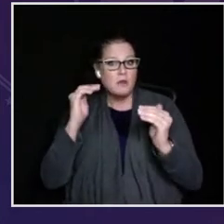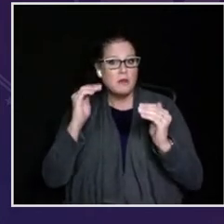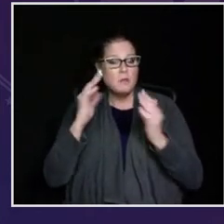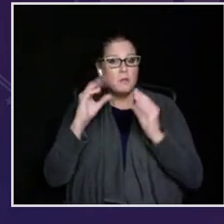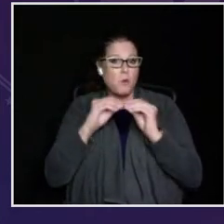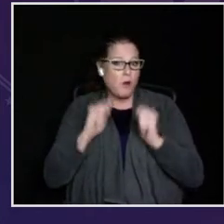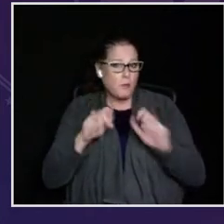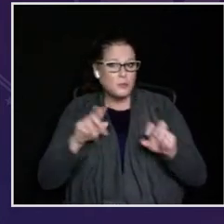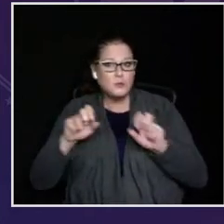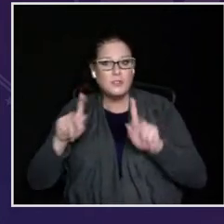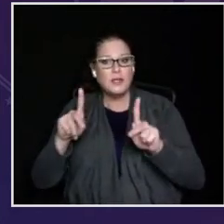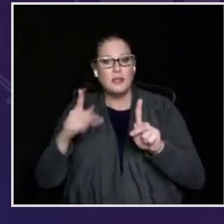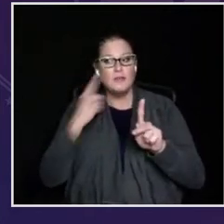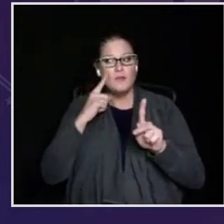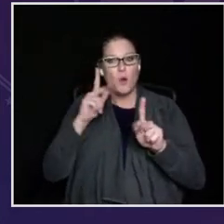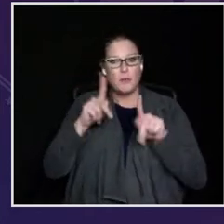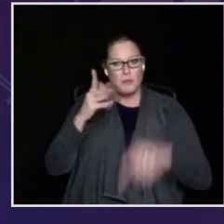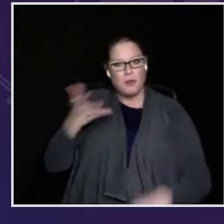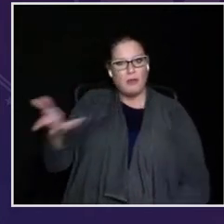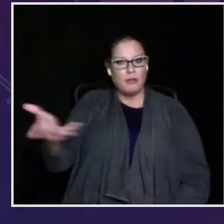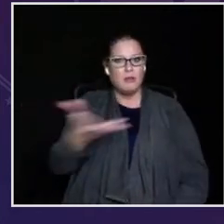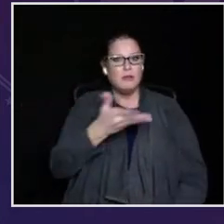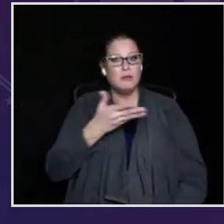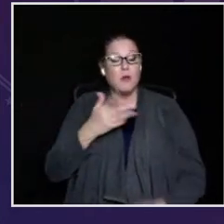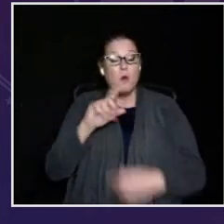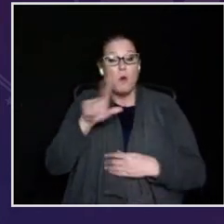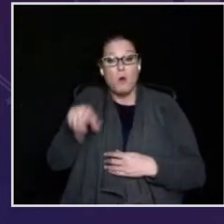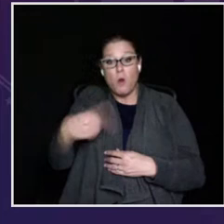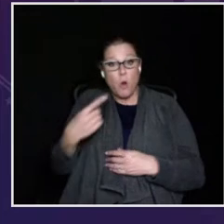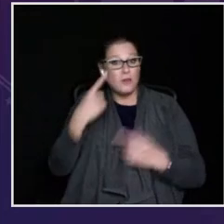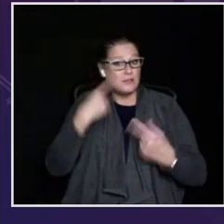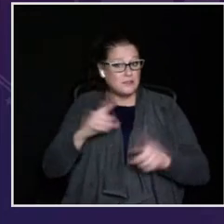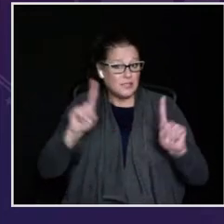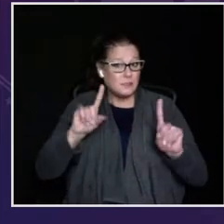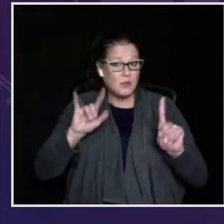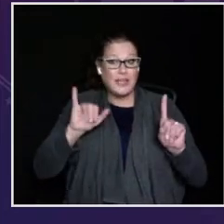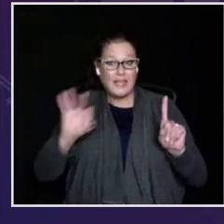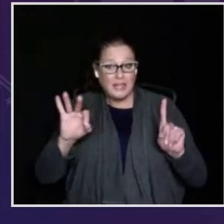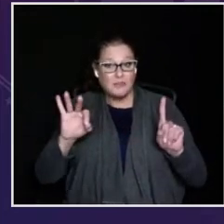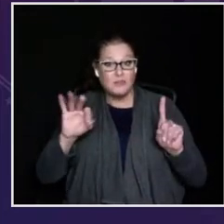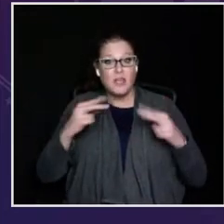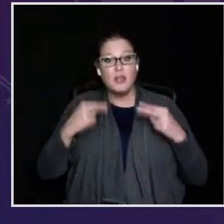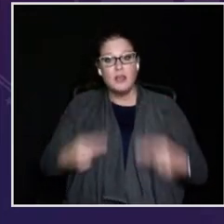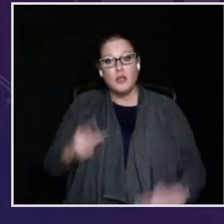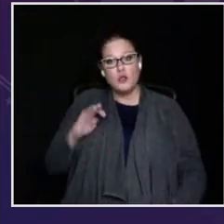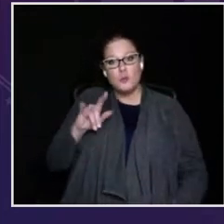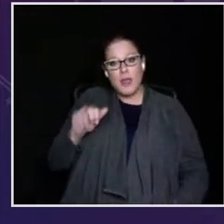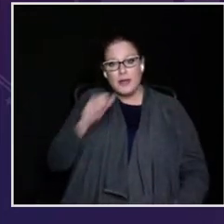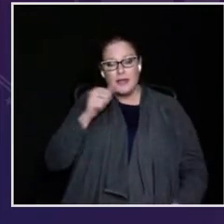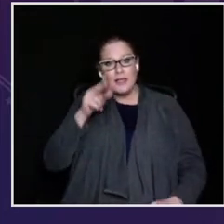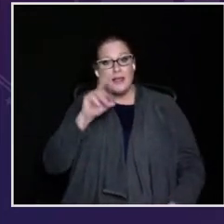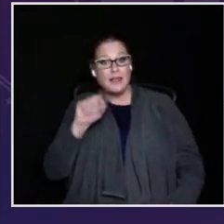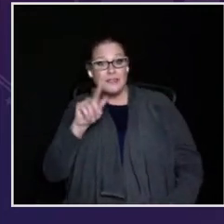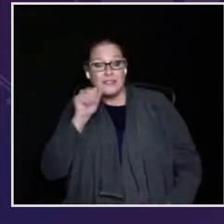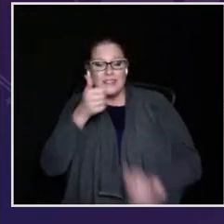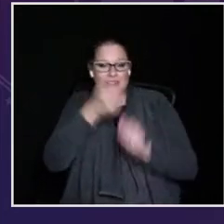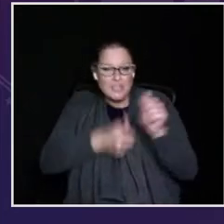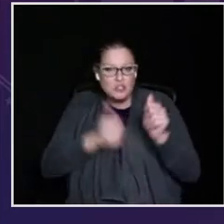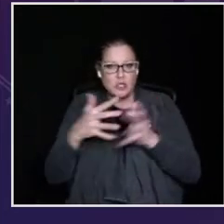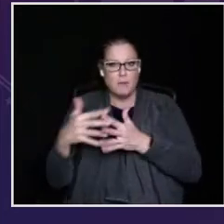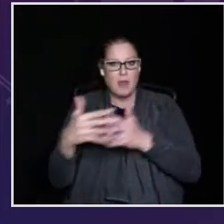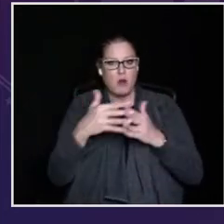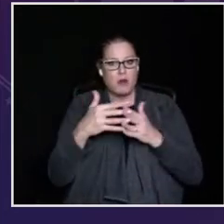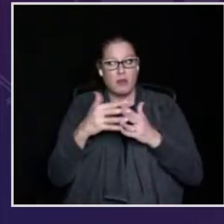It is a means to create more hope and opportunity for people. And it only succeeds